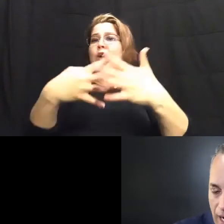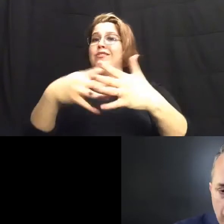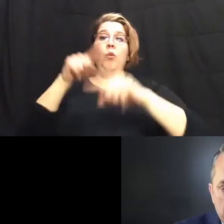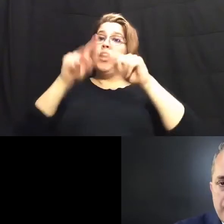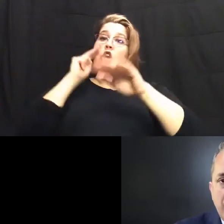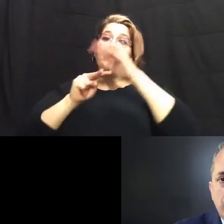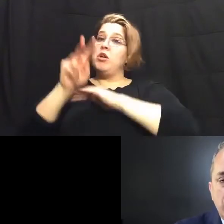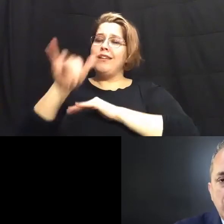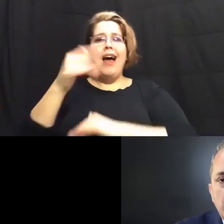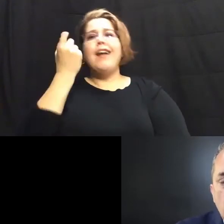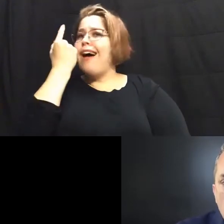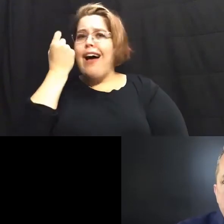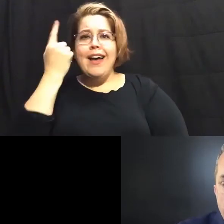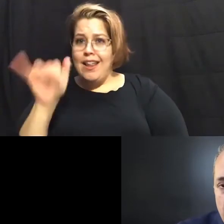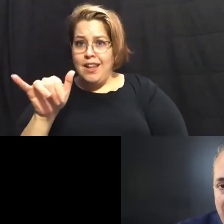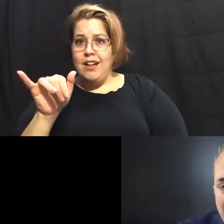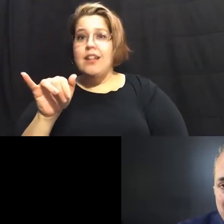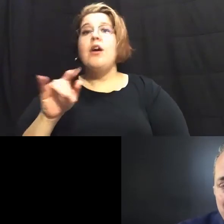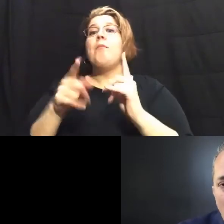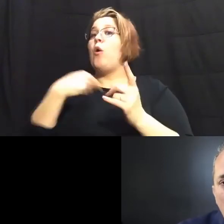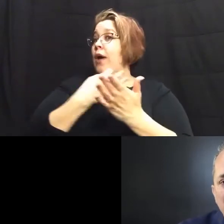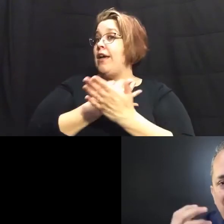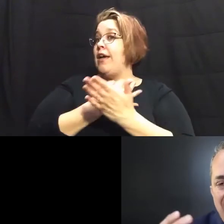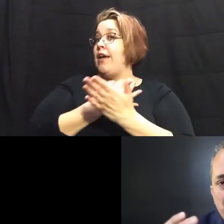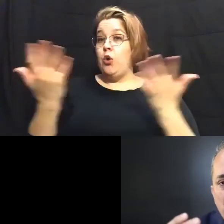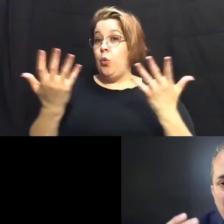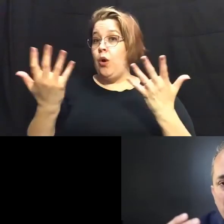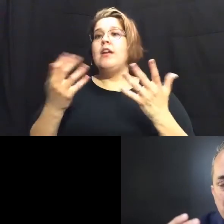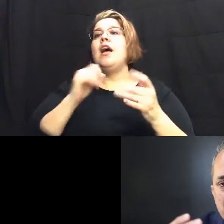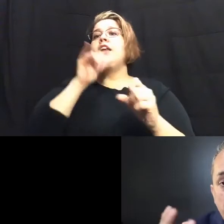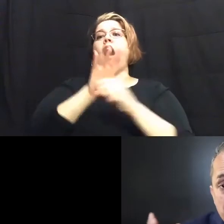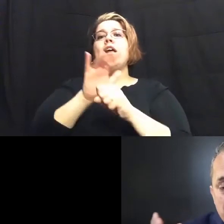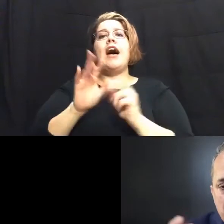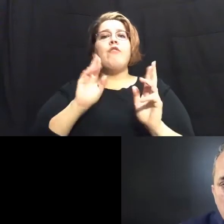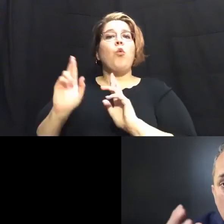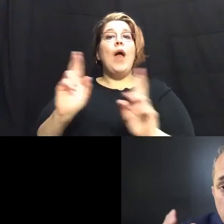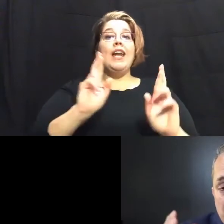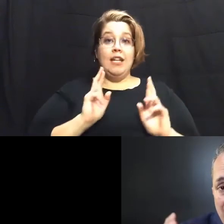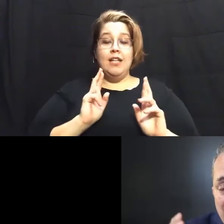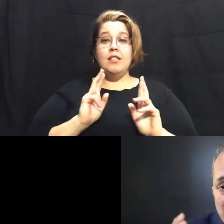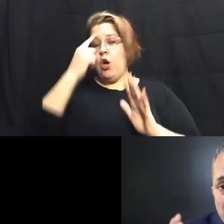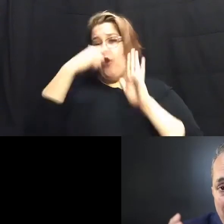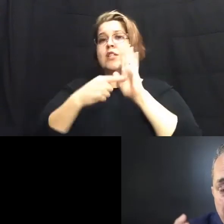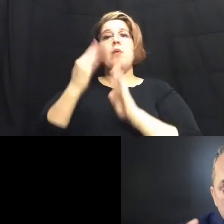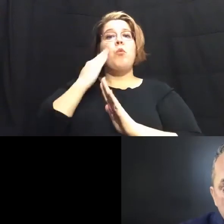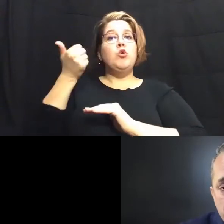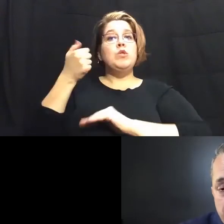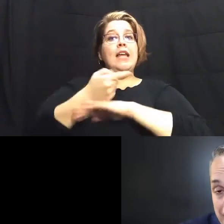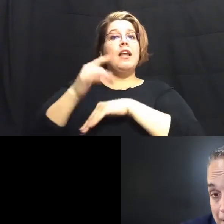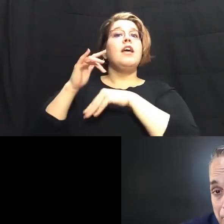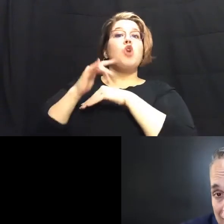understandable but what we failed at at city hall was a lack of preparedness for instance we knew 10 days in advance